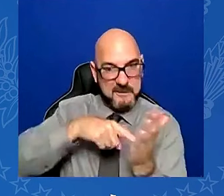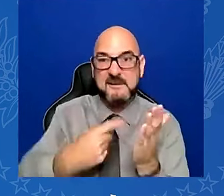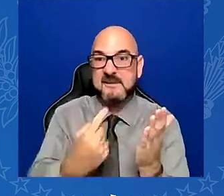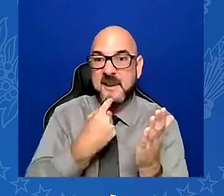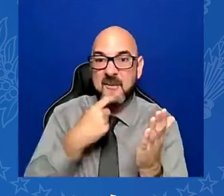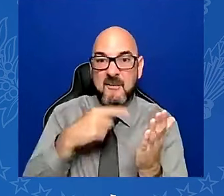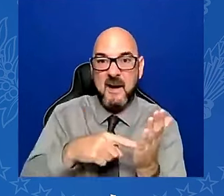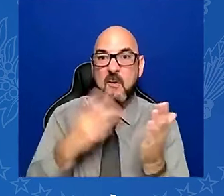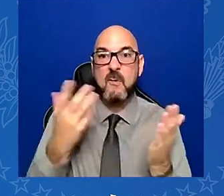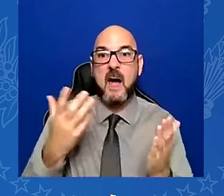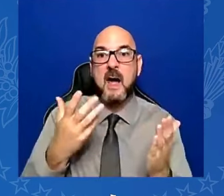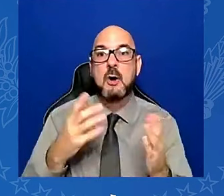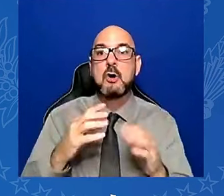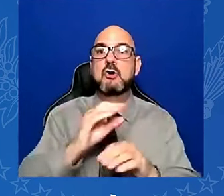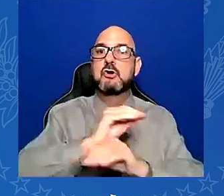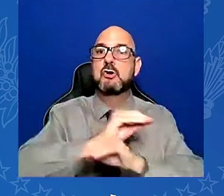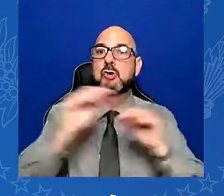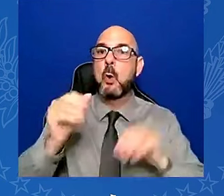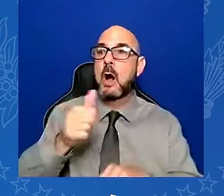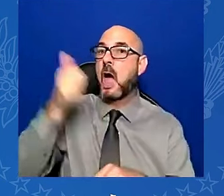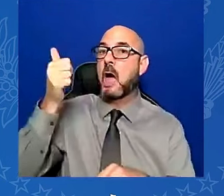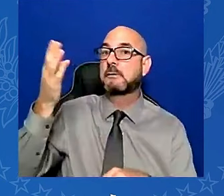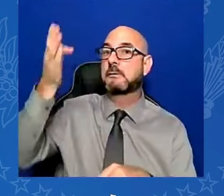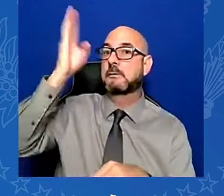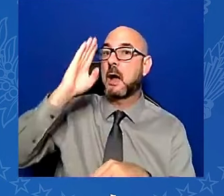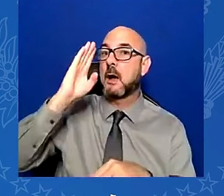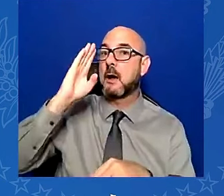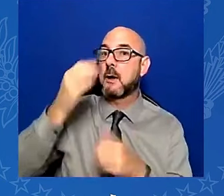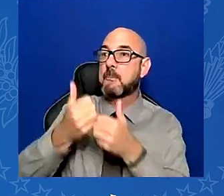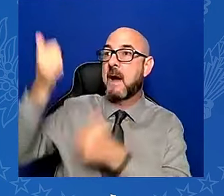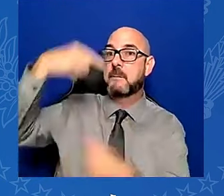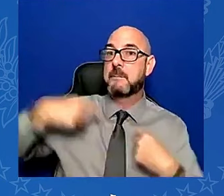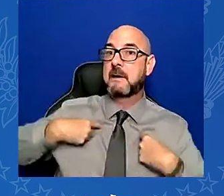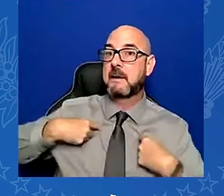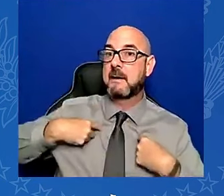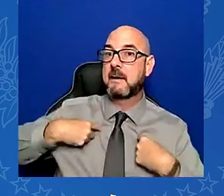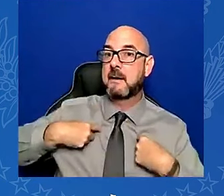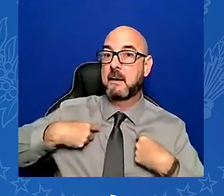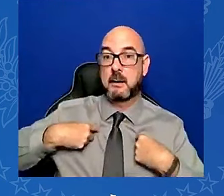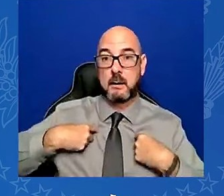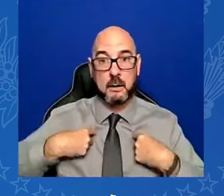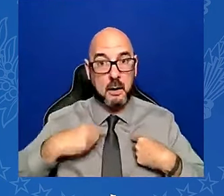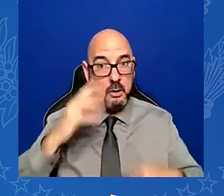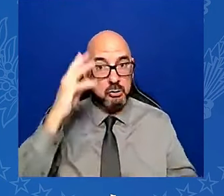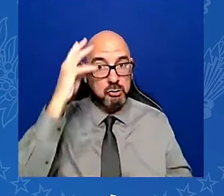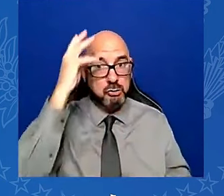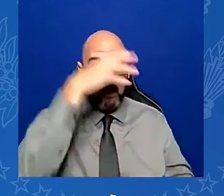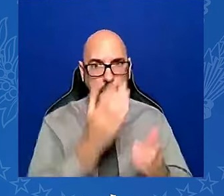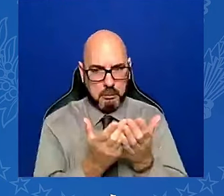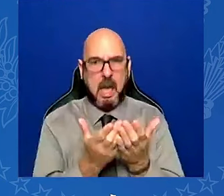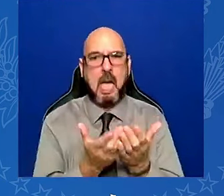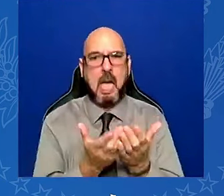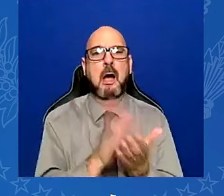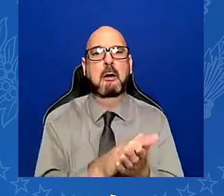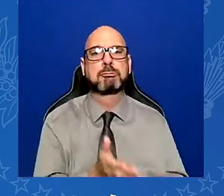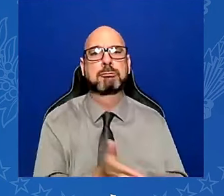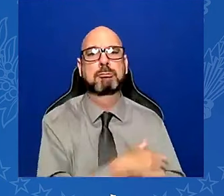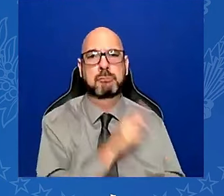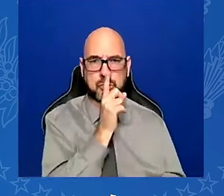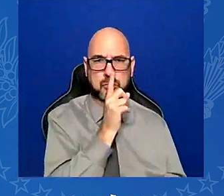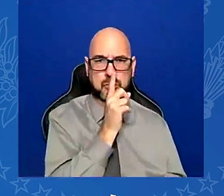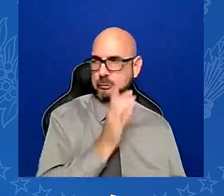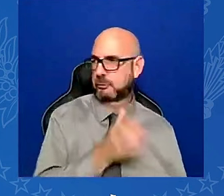Look, being here is a reminder that folks think what's going on in Congress is political theater.